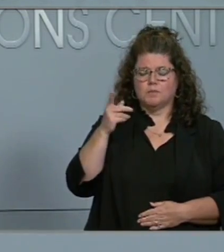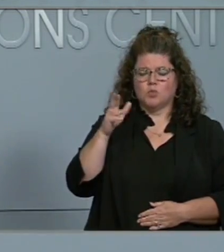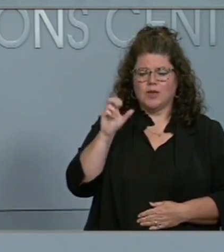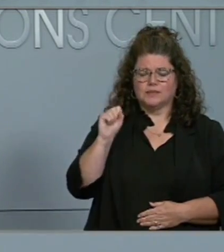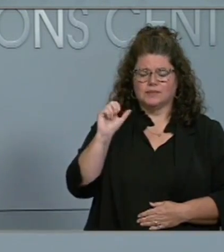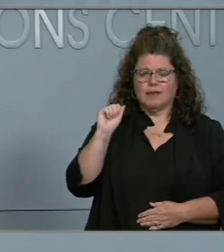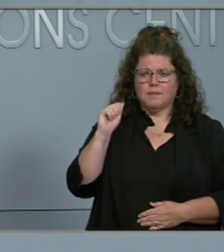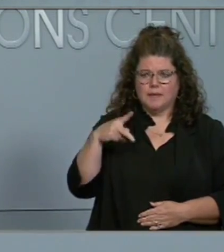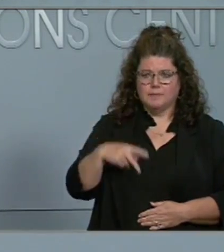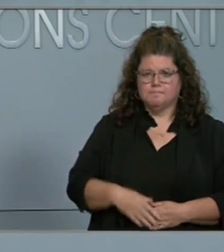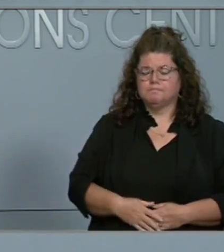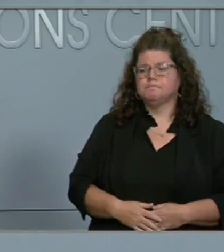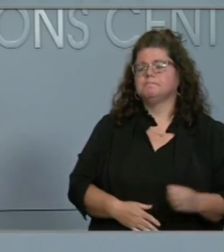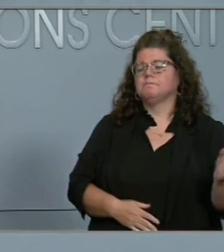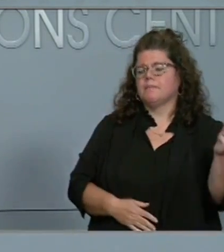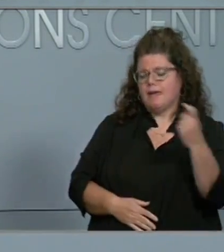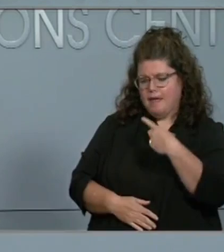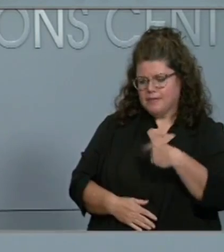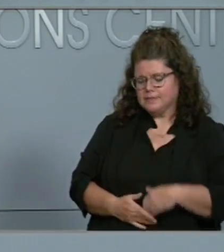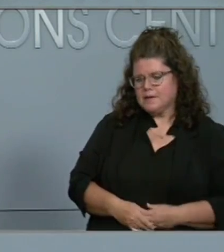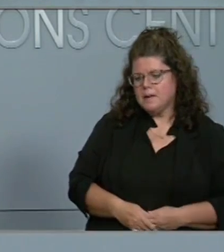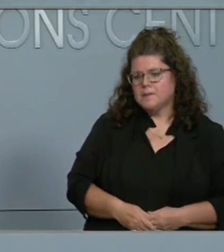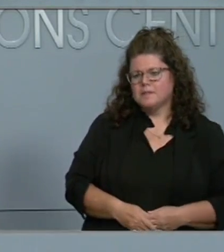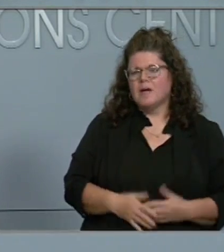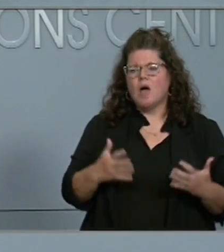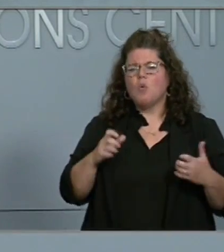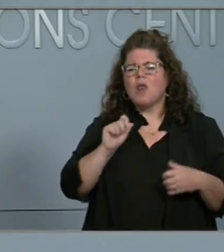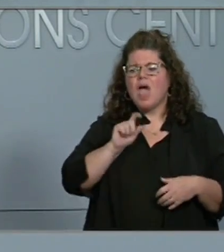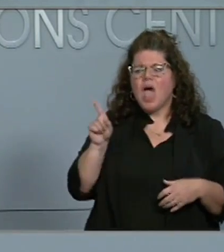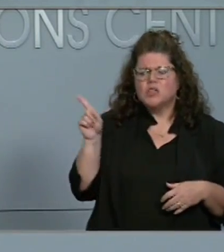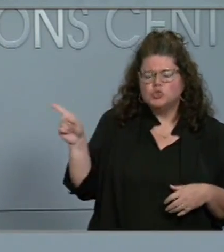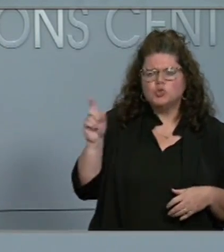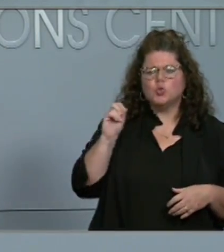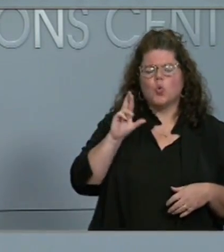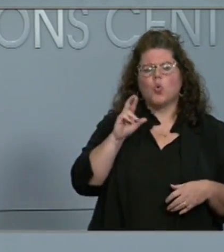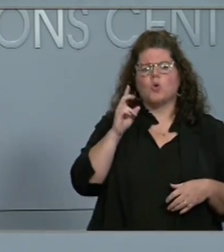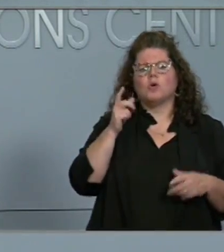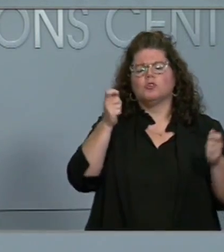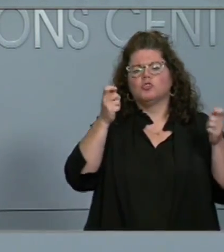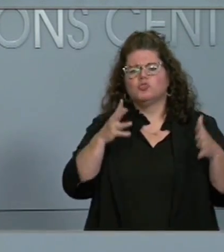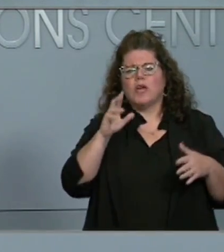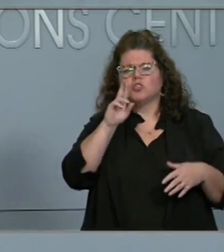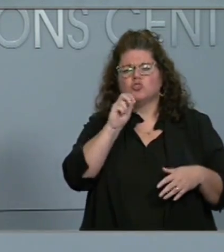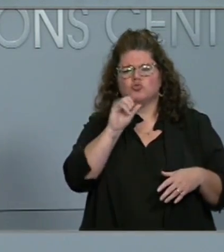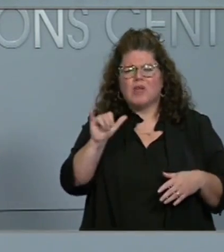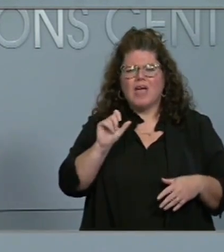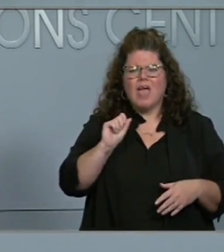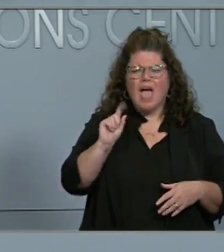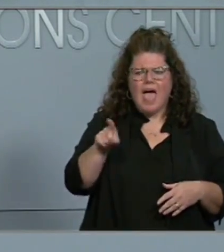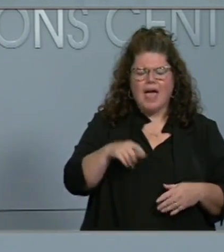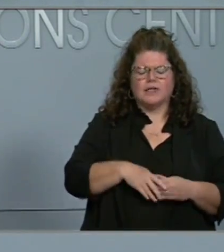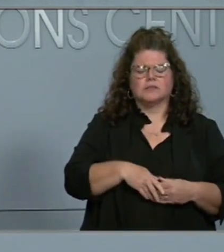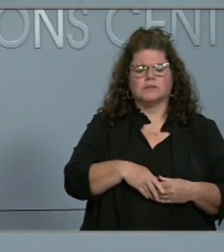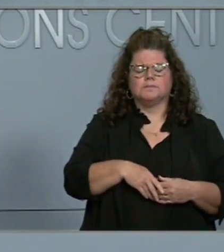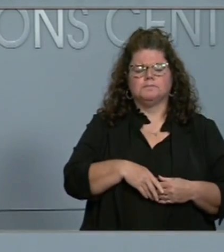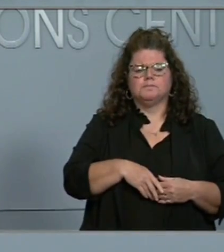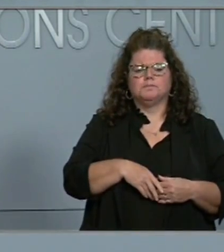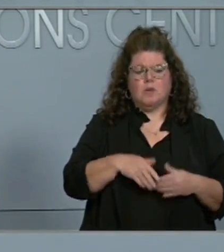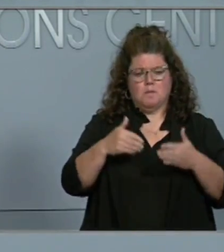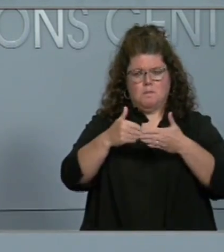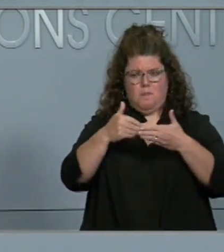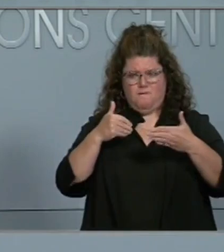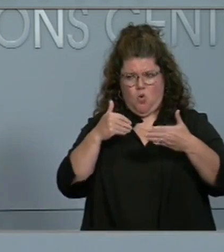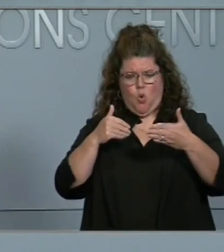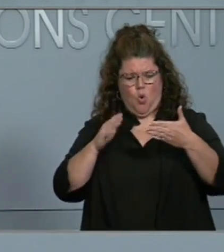Great. I wanted to talk either to you or Director Ray about the fact that before the storm, the eastern